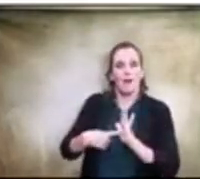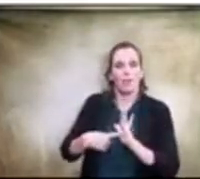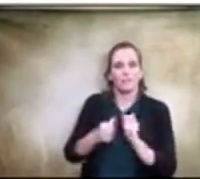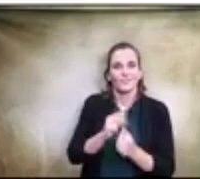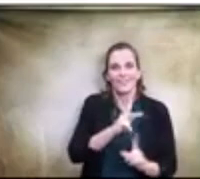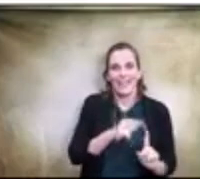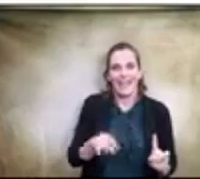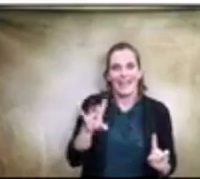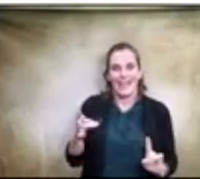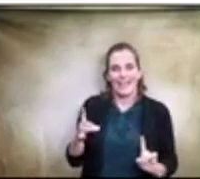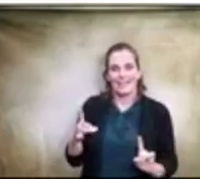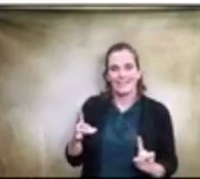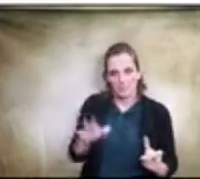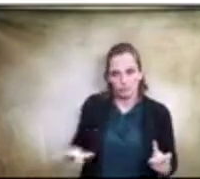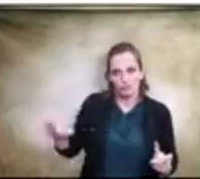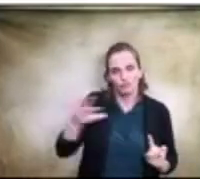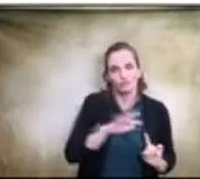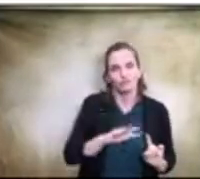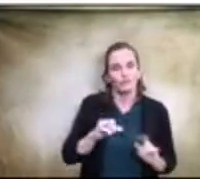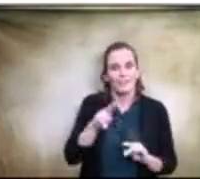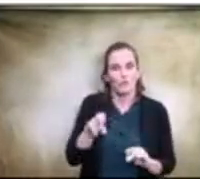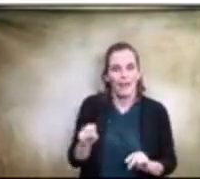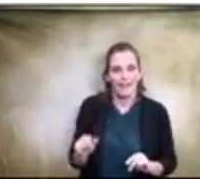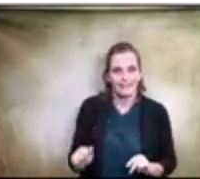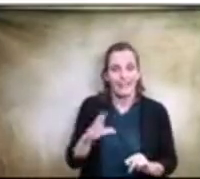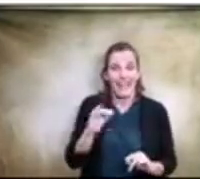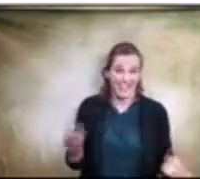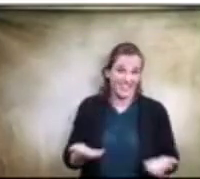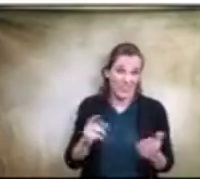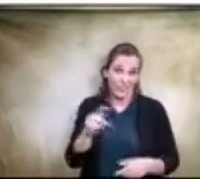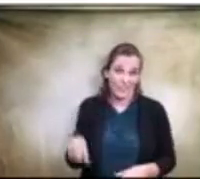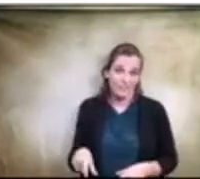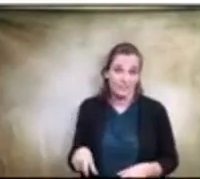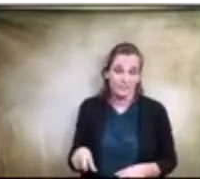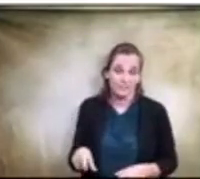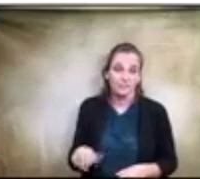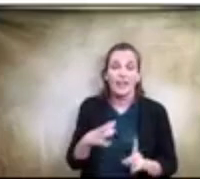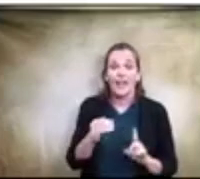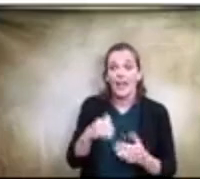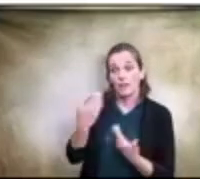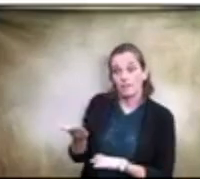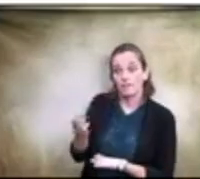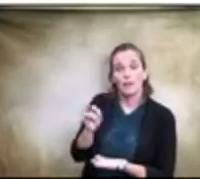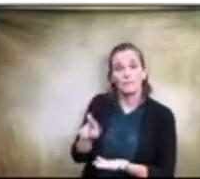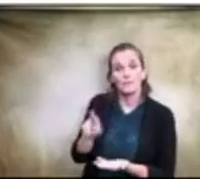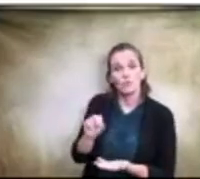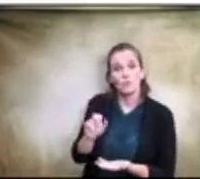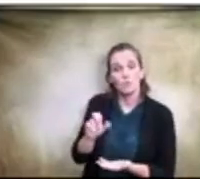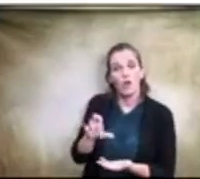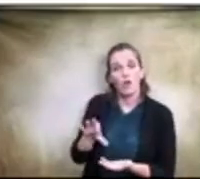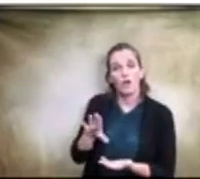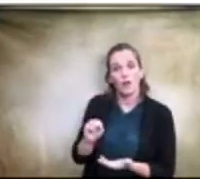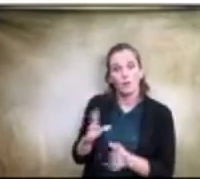around the country, including right here in the state of Texas. And as Mr. Markham was highlighting, one aspect of